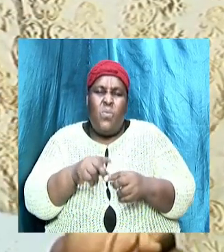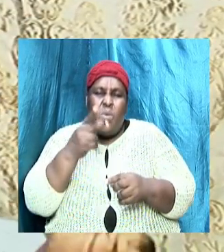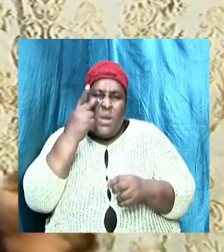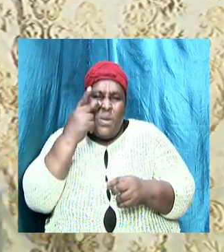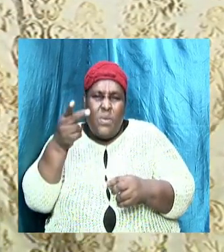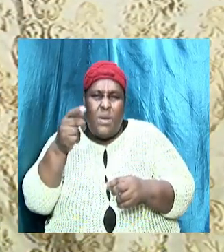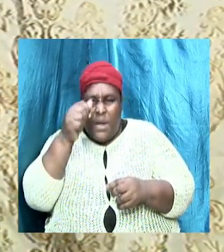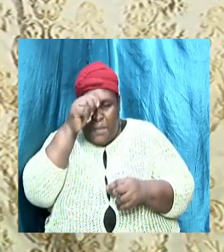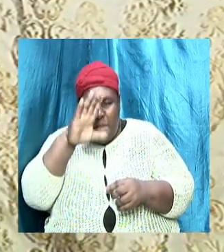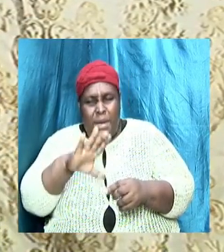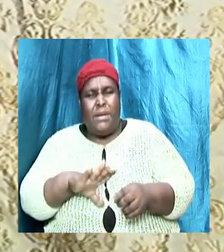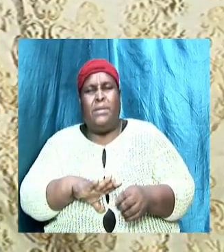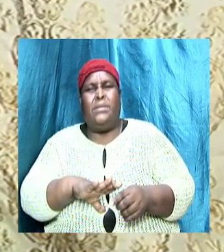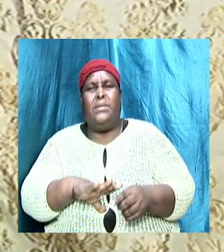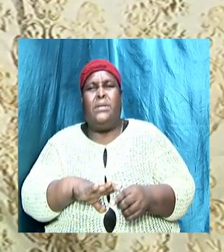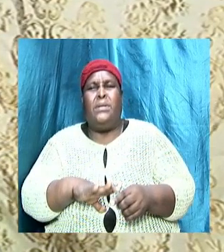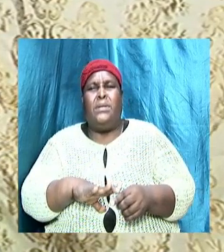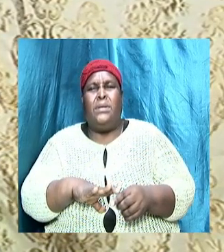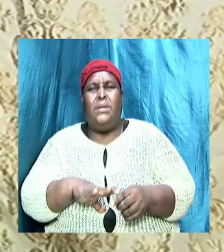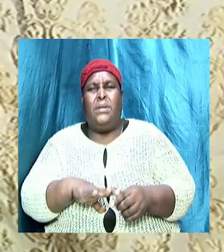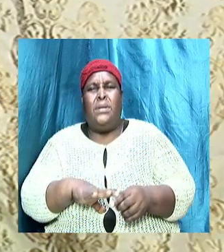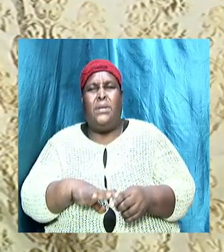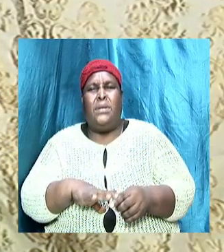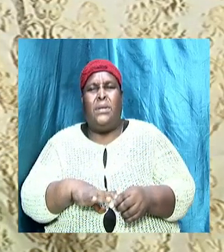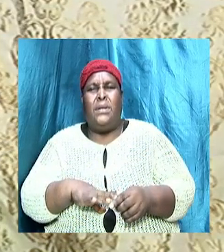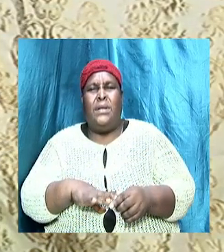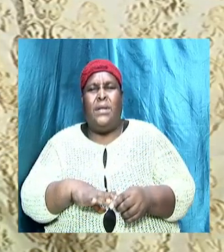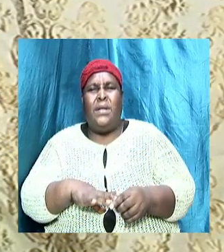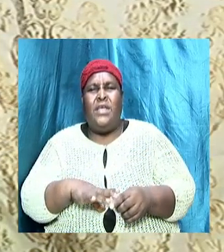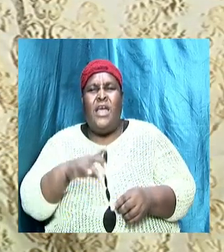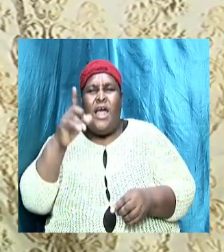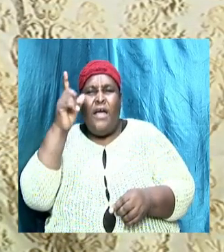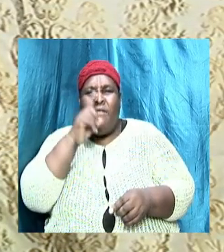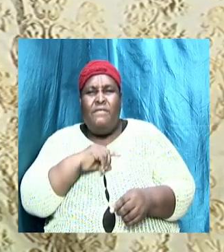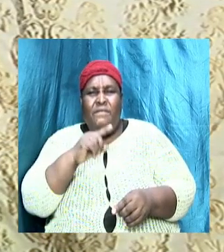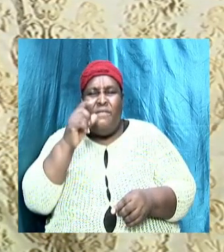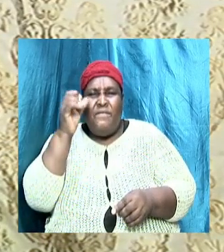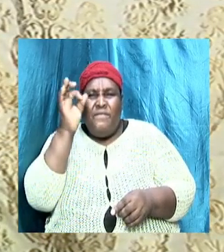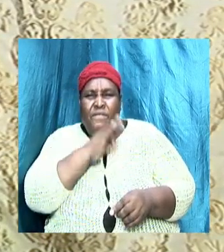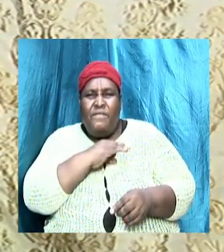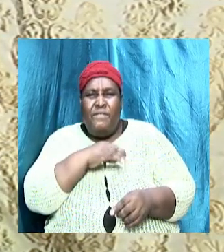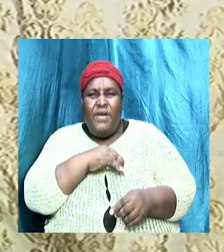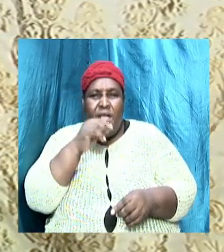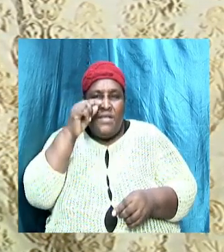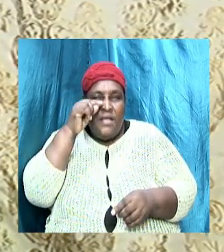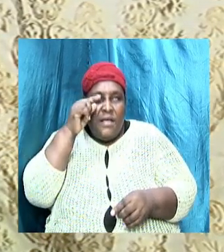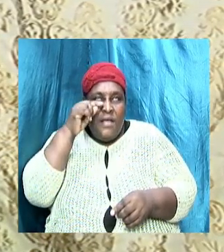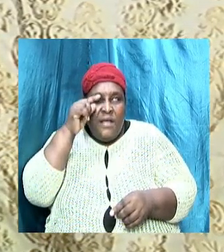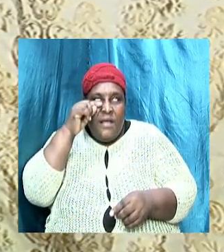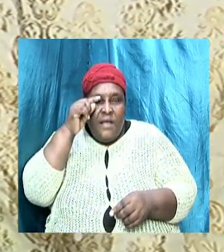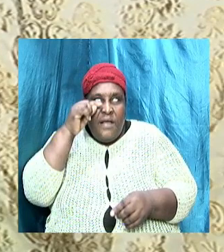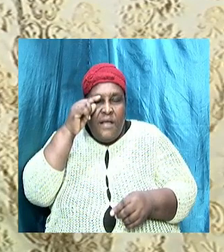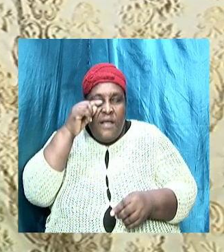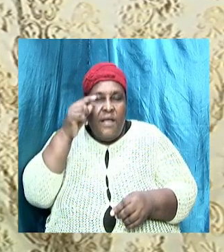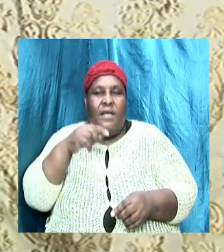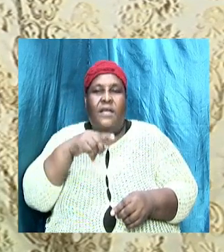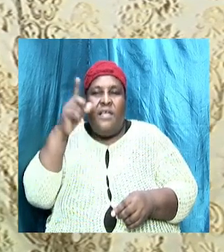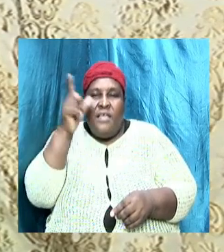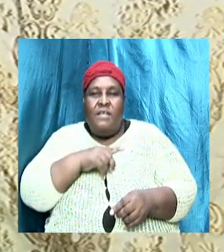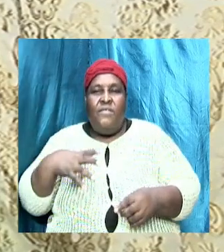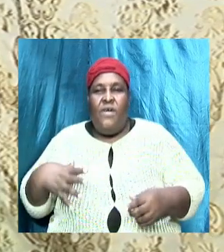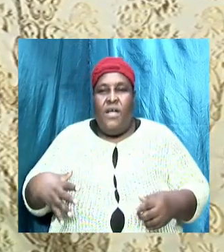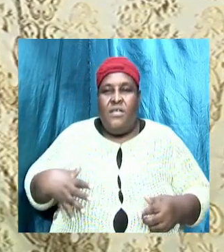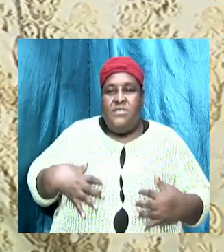now it's false eyelash false ear false breasts